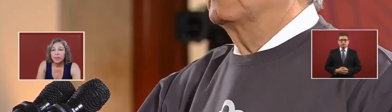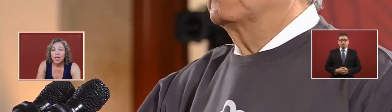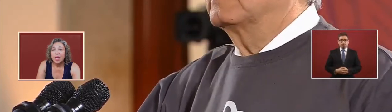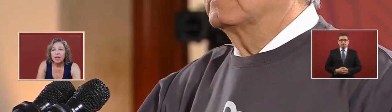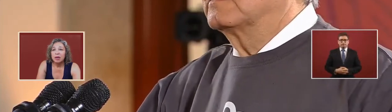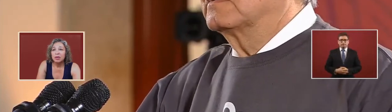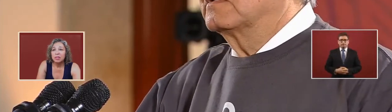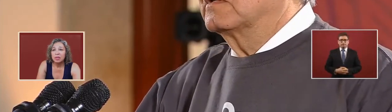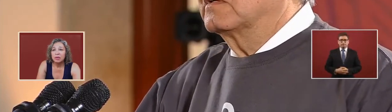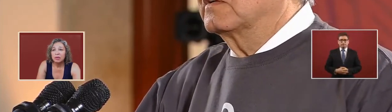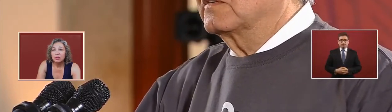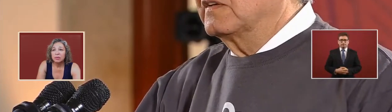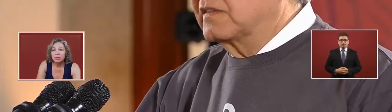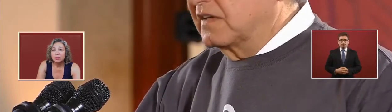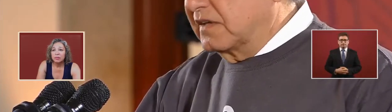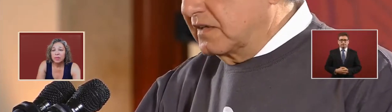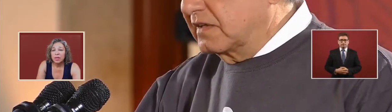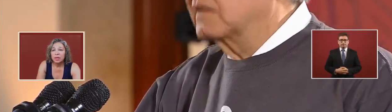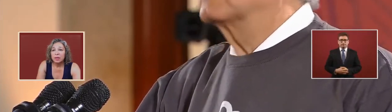and also